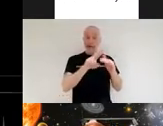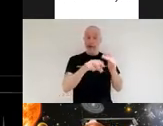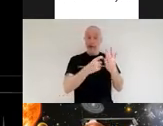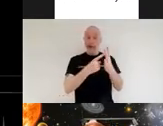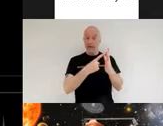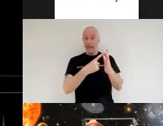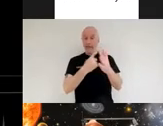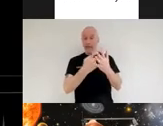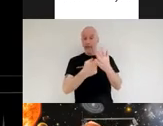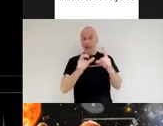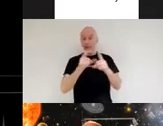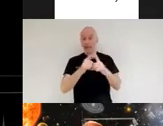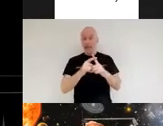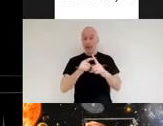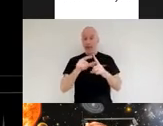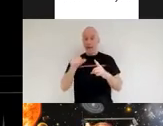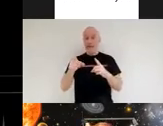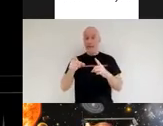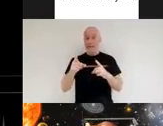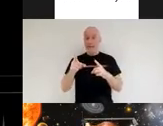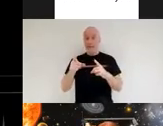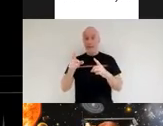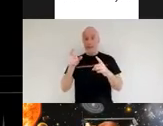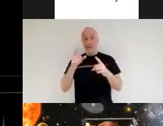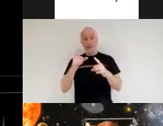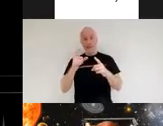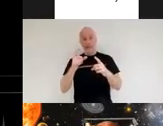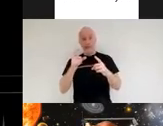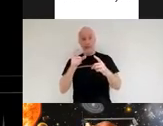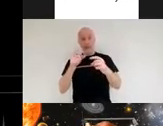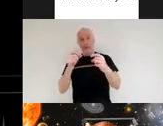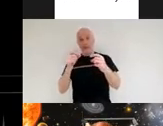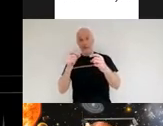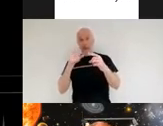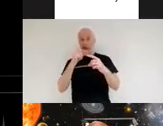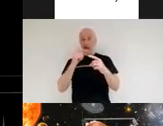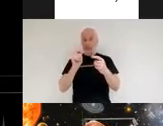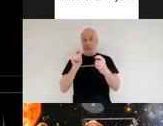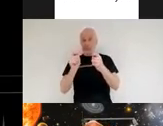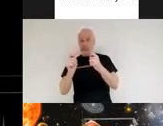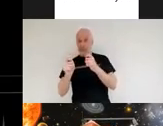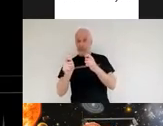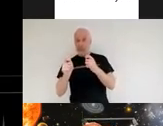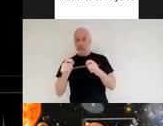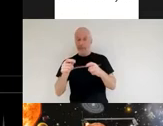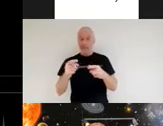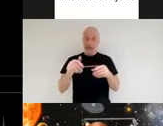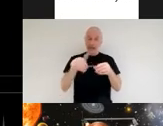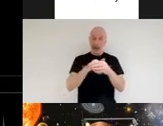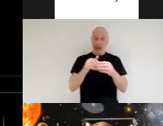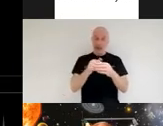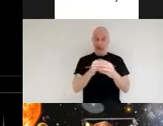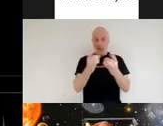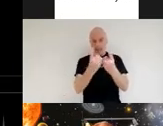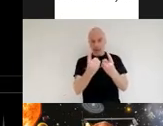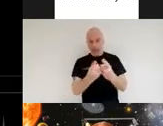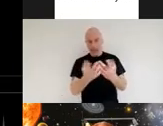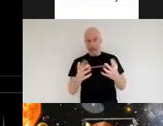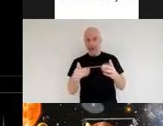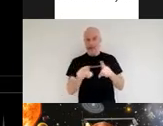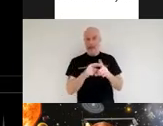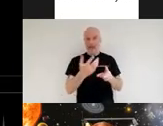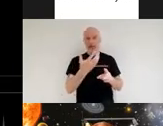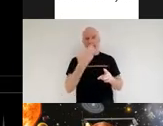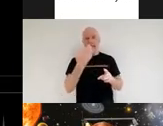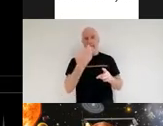well and those different wavelengths can tell us different things they can tell us properties including the temperature of the star or the